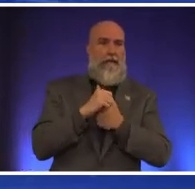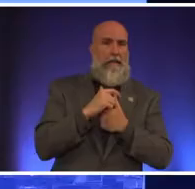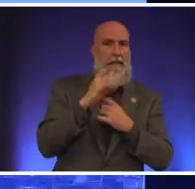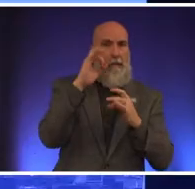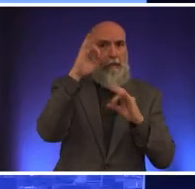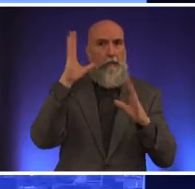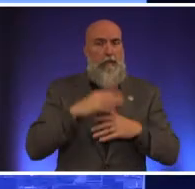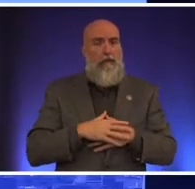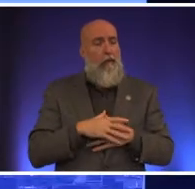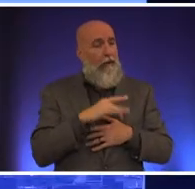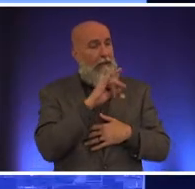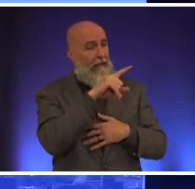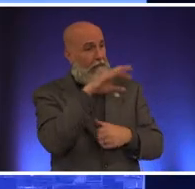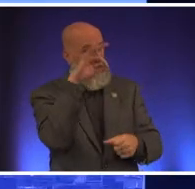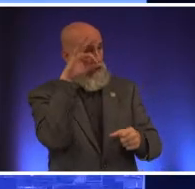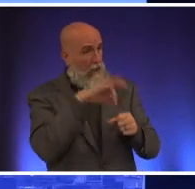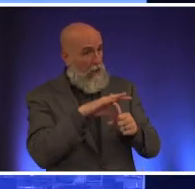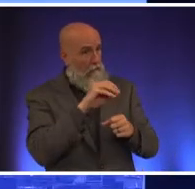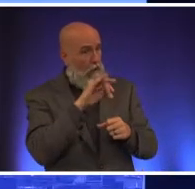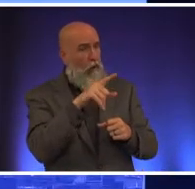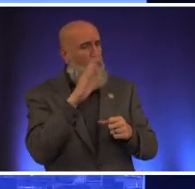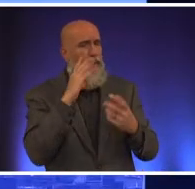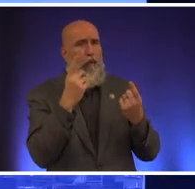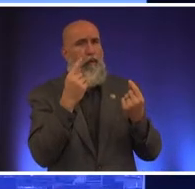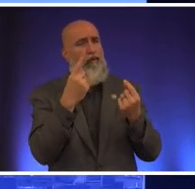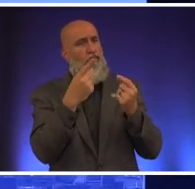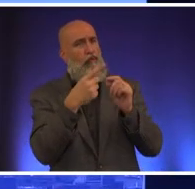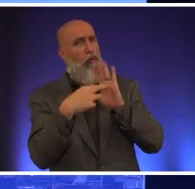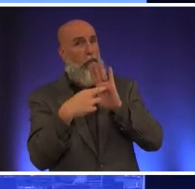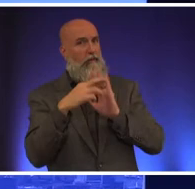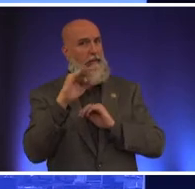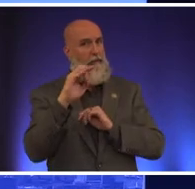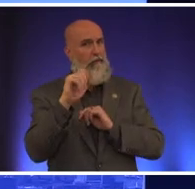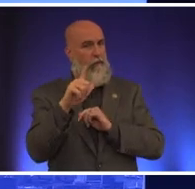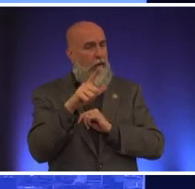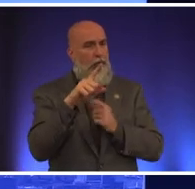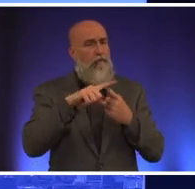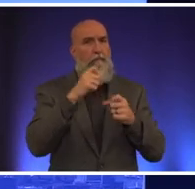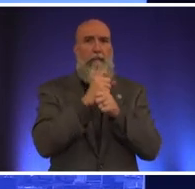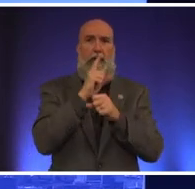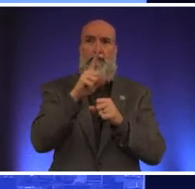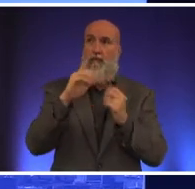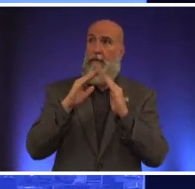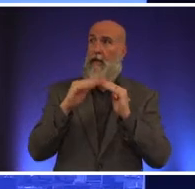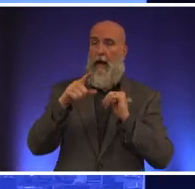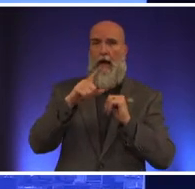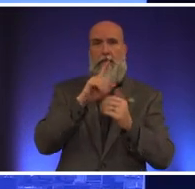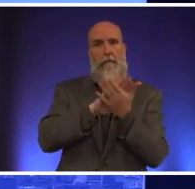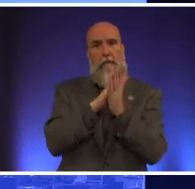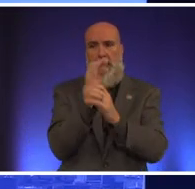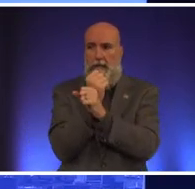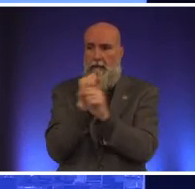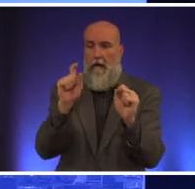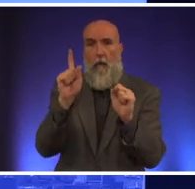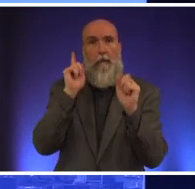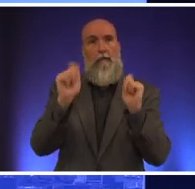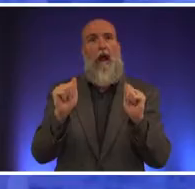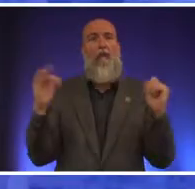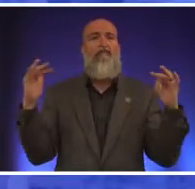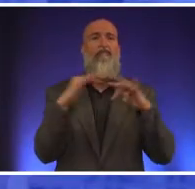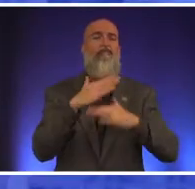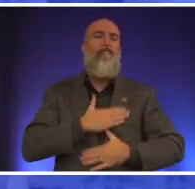mayor what would you do representative israel to ensure that the downtown district is returned to a safe state where people can enjoy it again